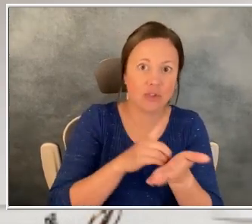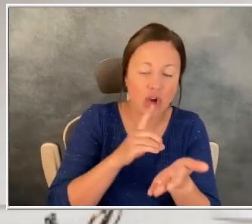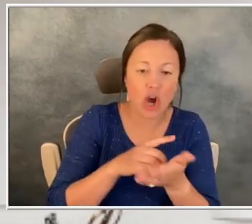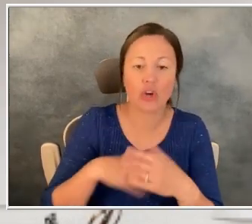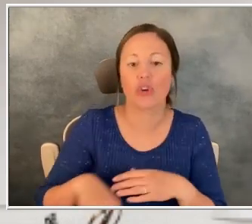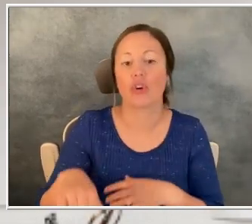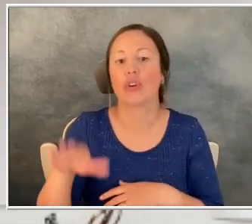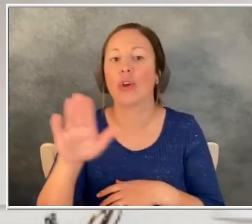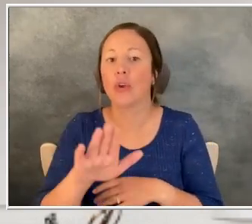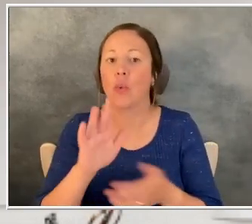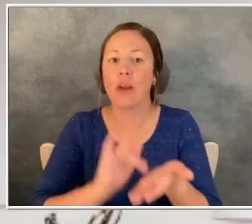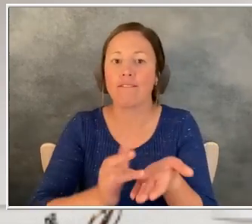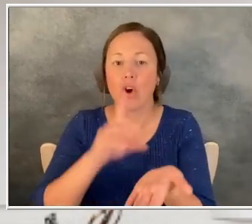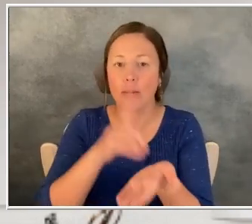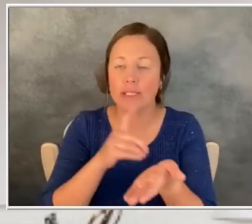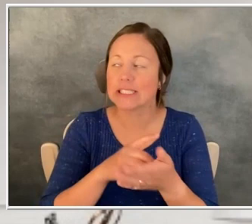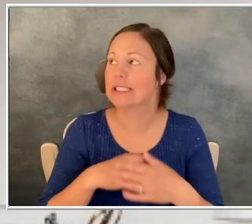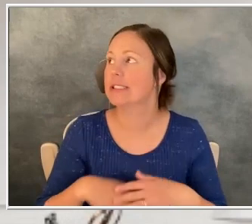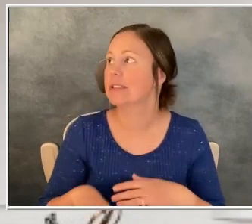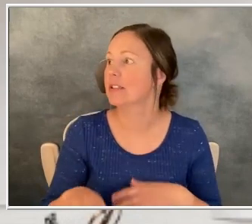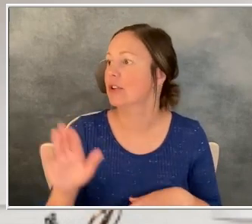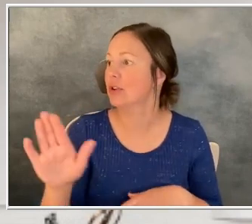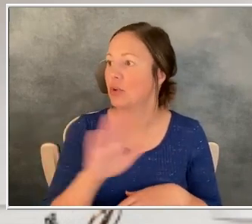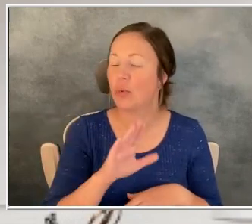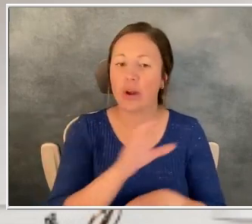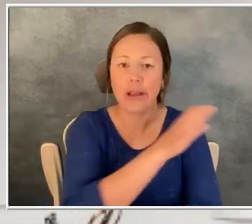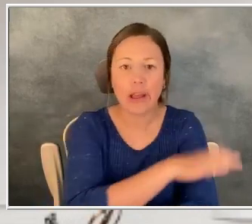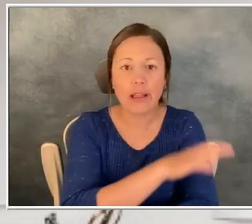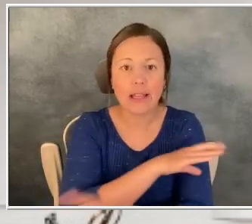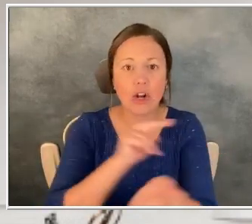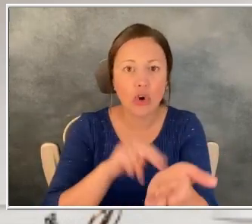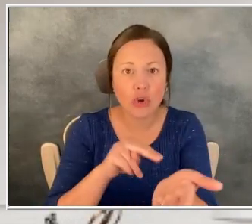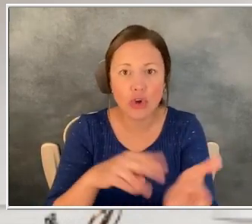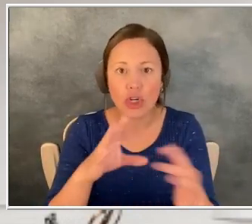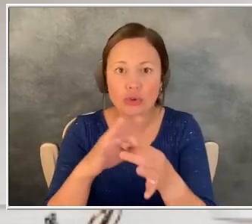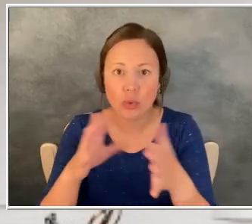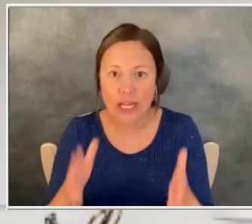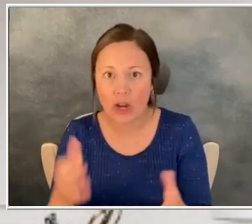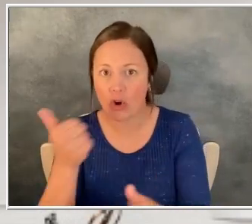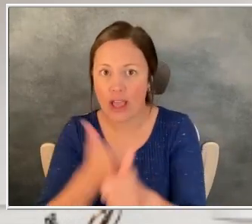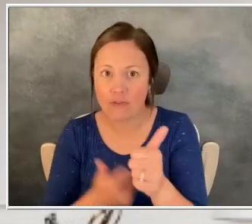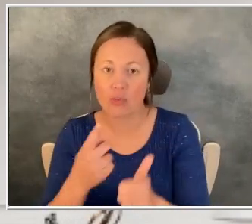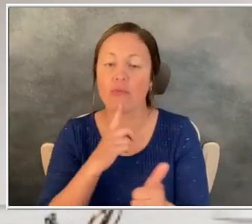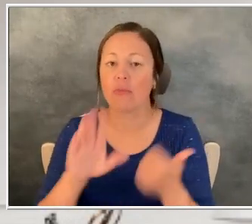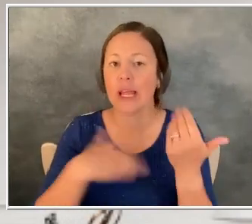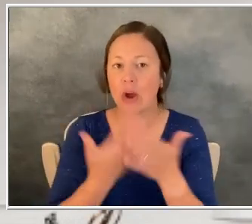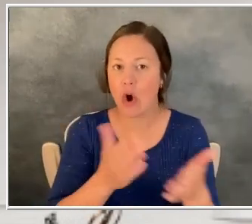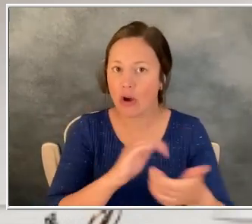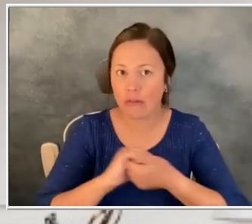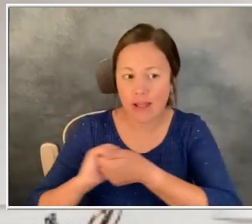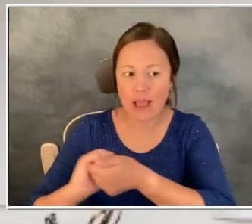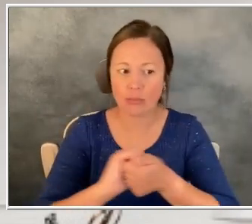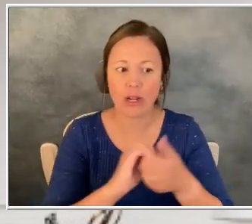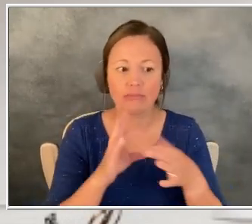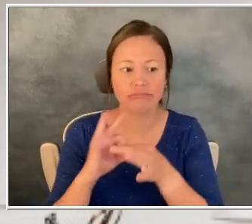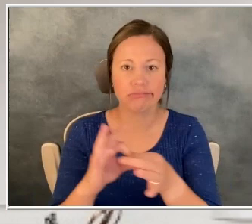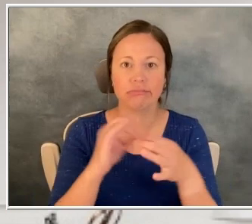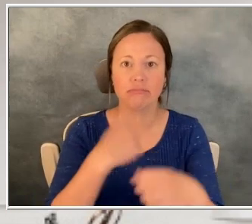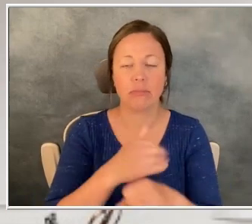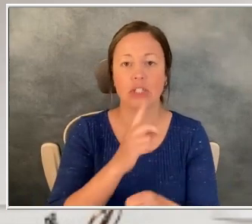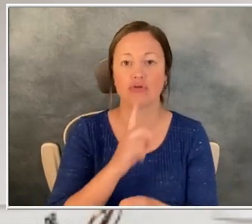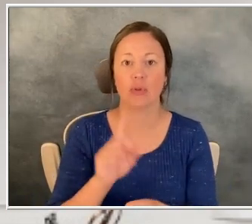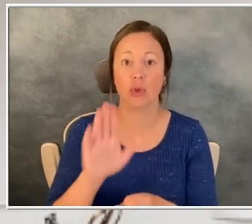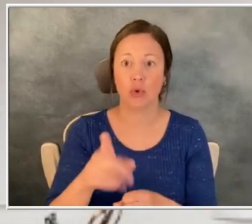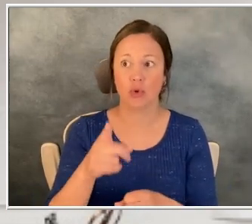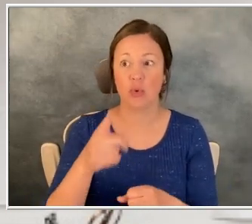pharmacists, your, your, uh, your clinical nurse coordinators that everybody really is collaborating together to make sure that, um, you're